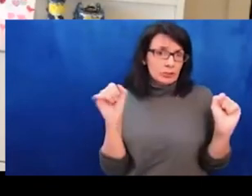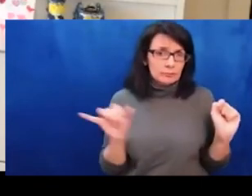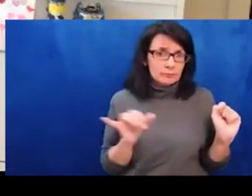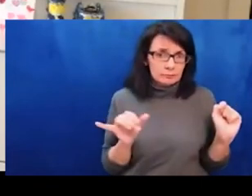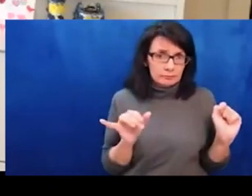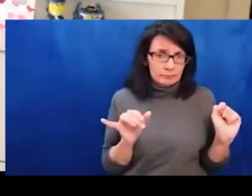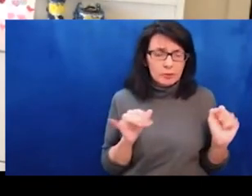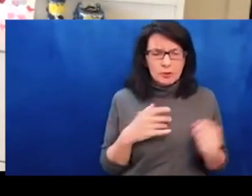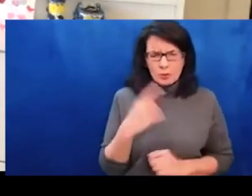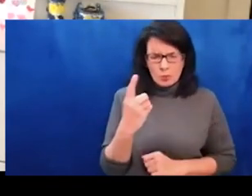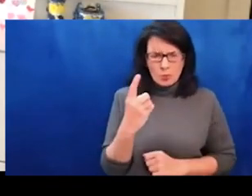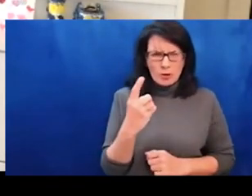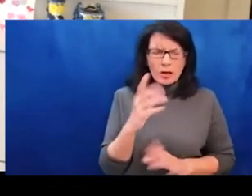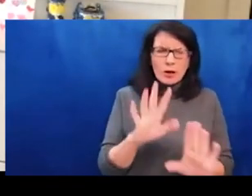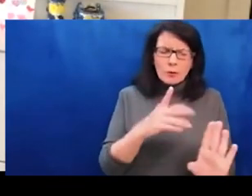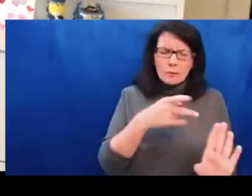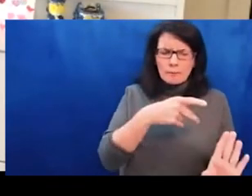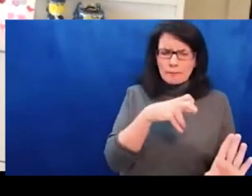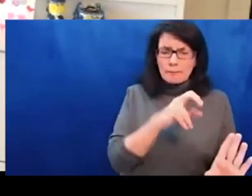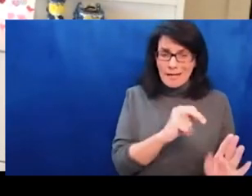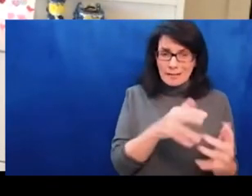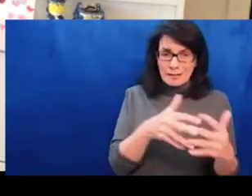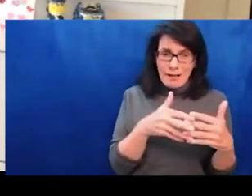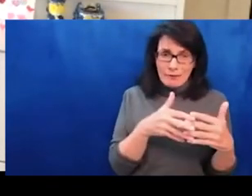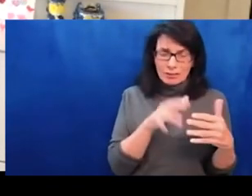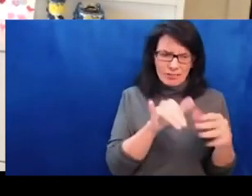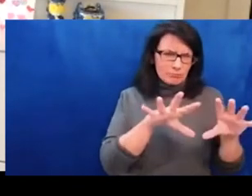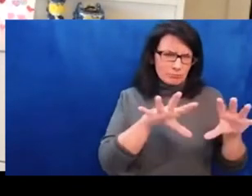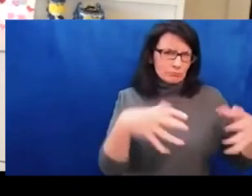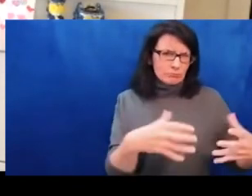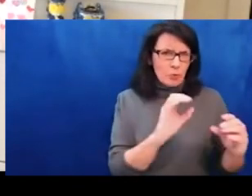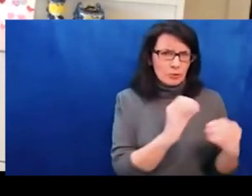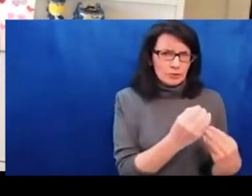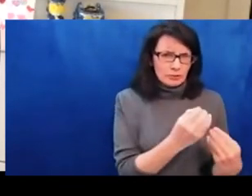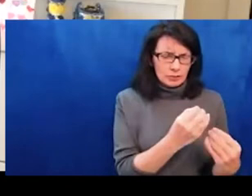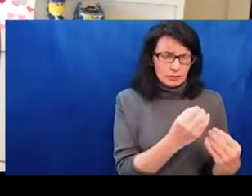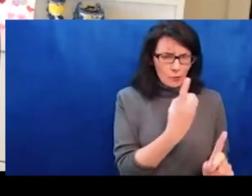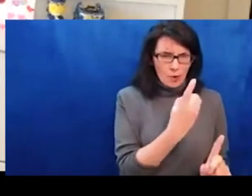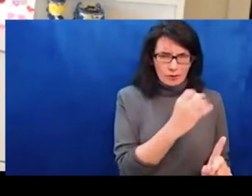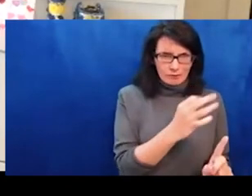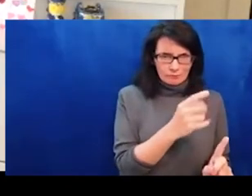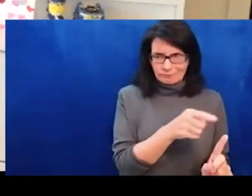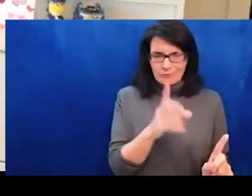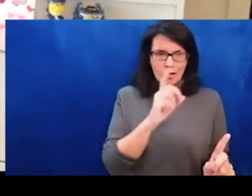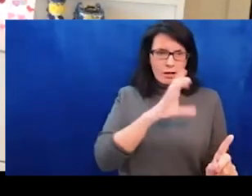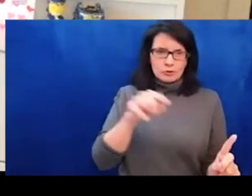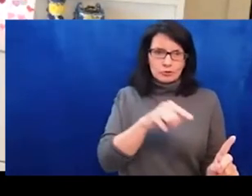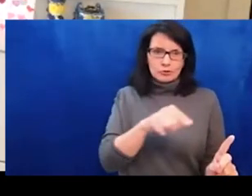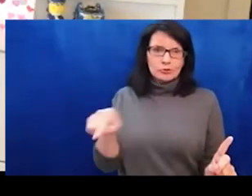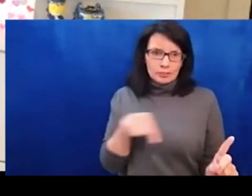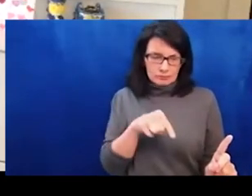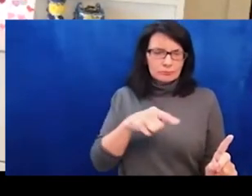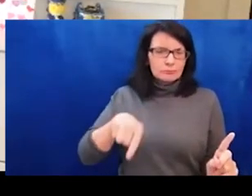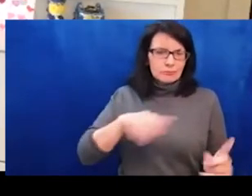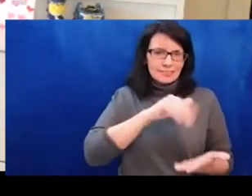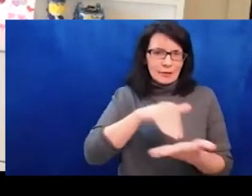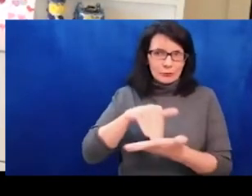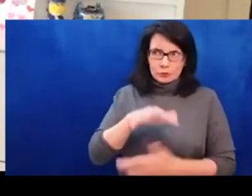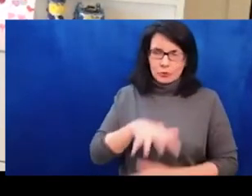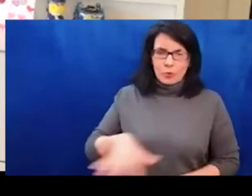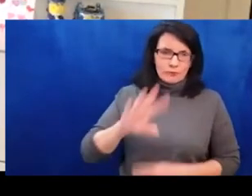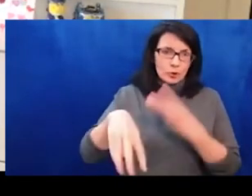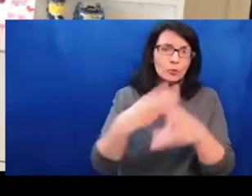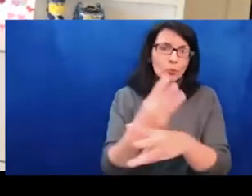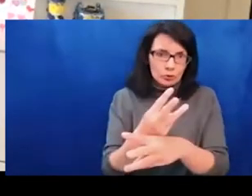across any creative field or medium. I'll tell you a little bit about ARC's work and I'll talk about what we're hearing on the ground in Ukraine. ARC